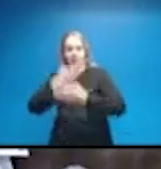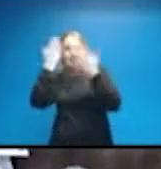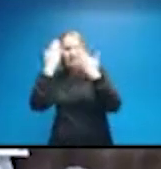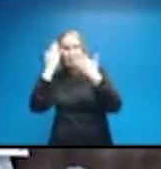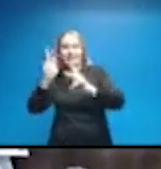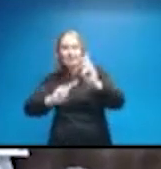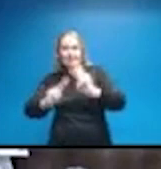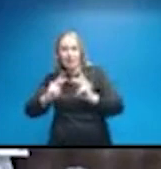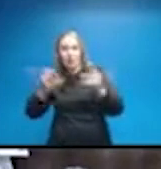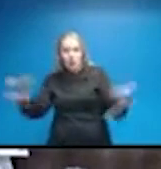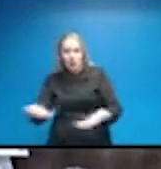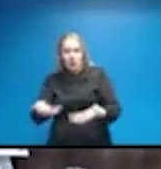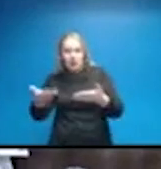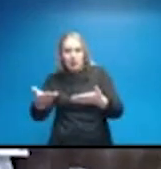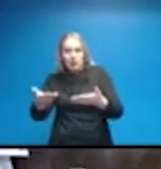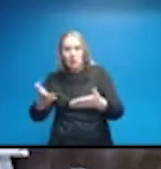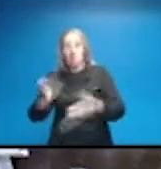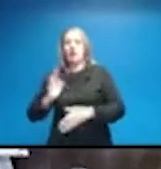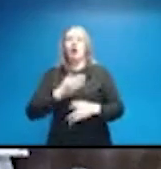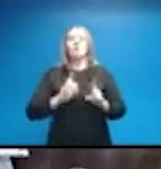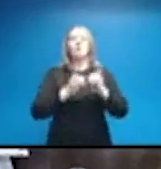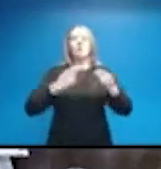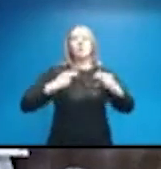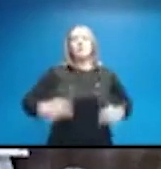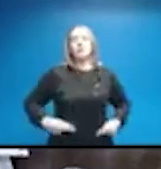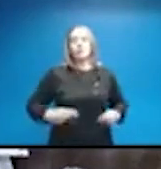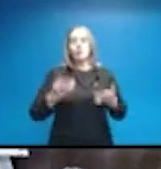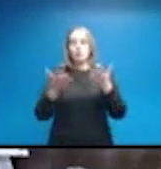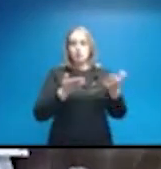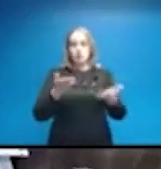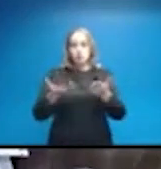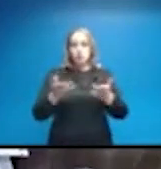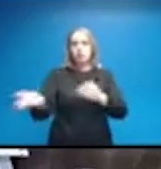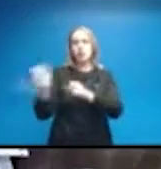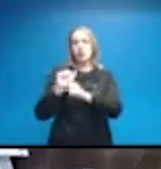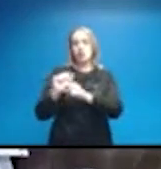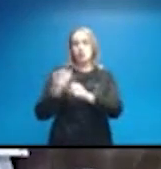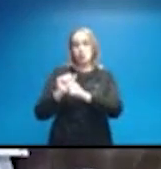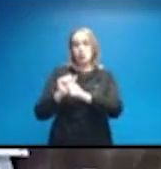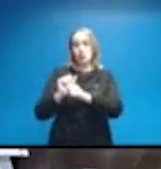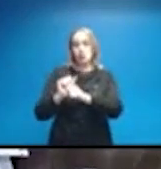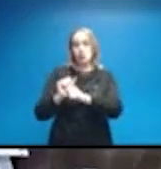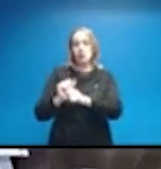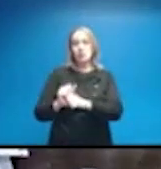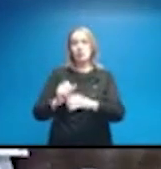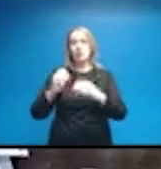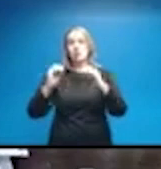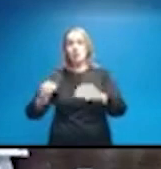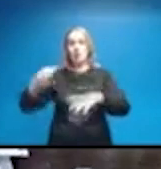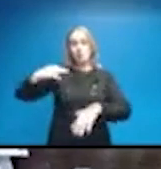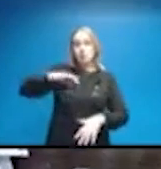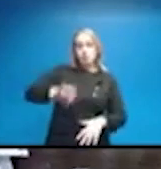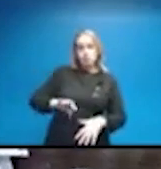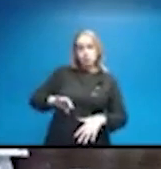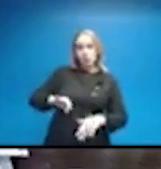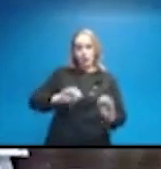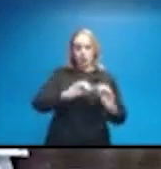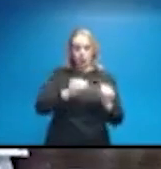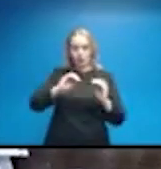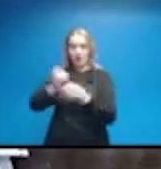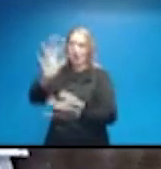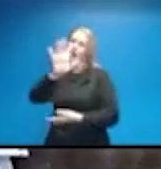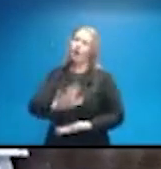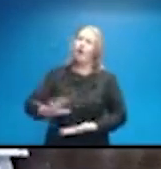population, our Department of Human Services continues to work with nonprofit partners across the city to